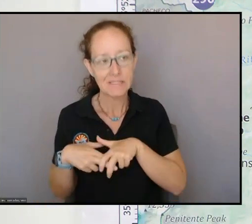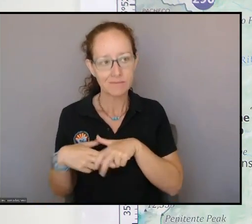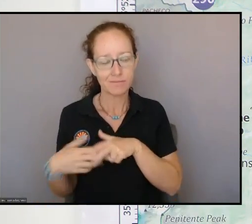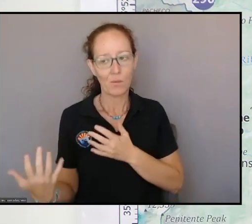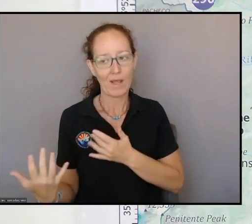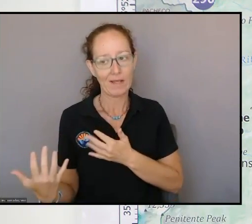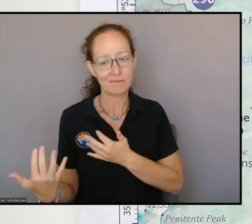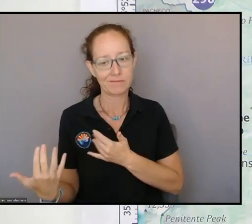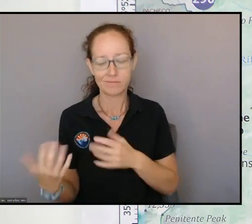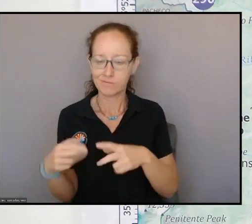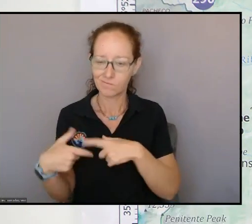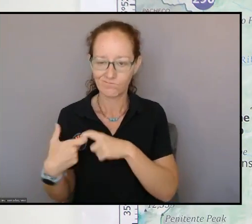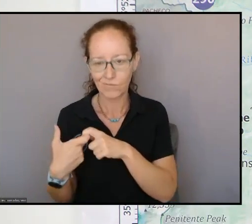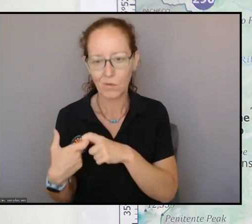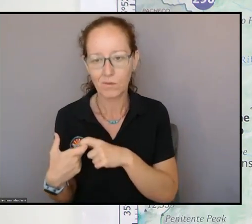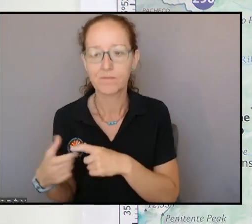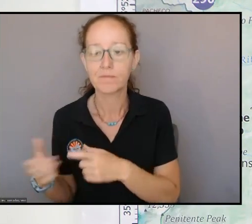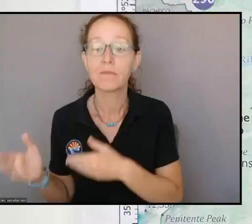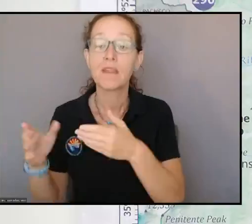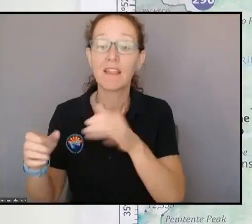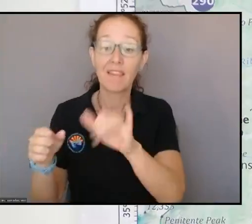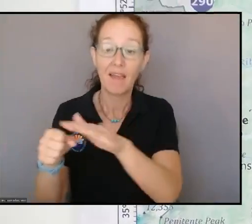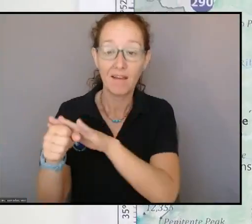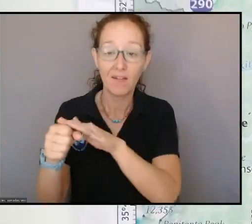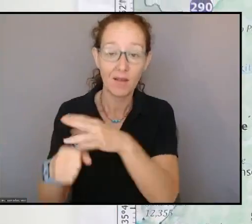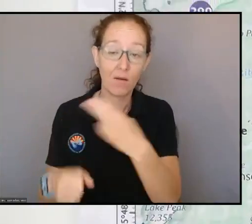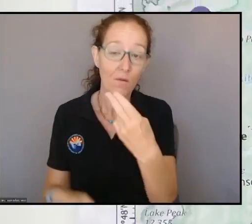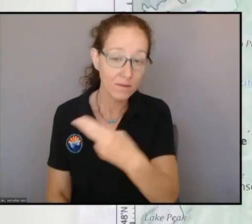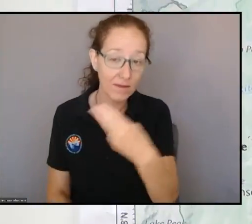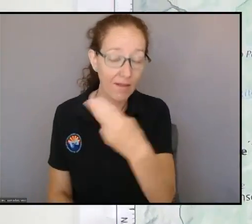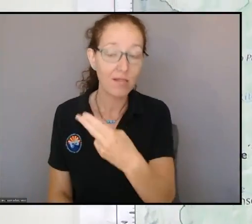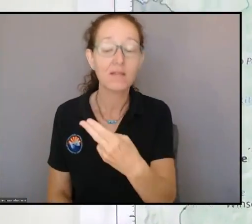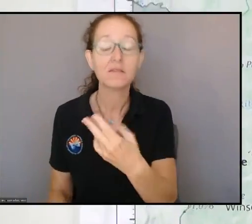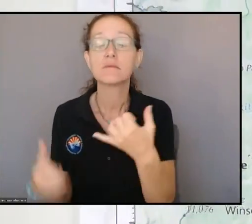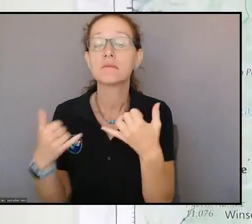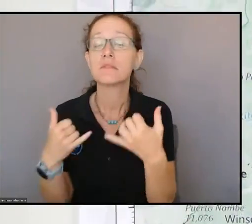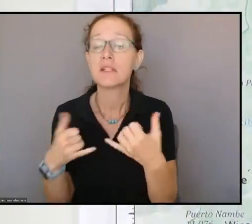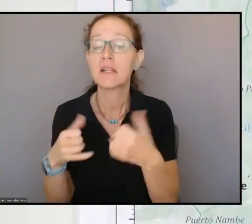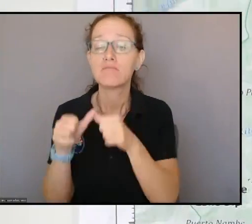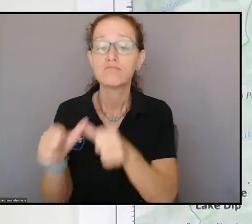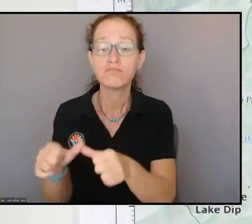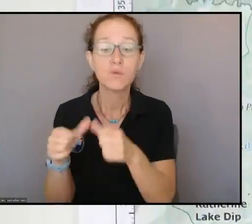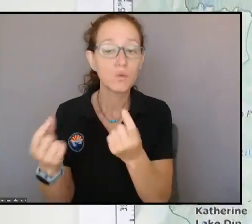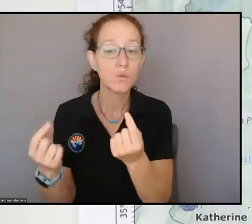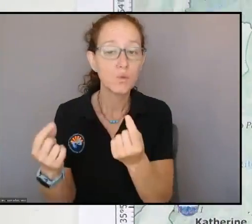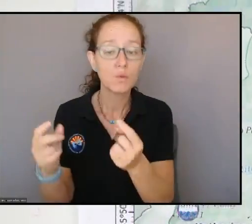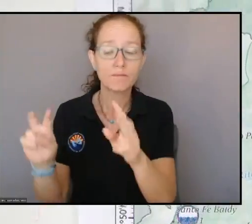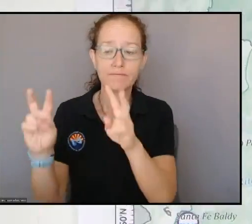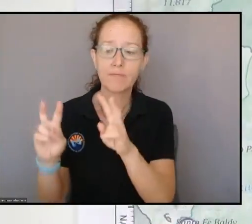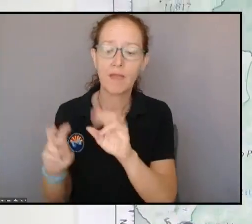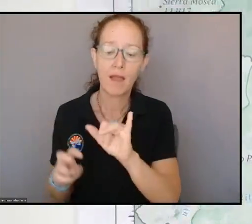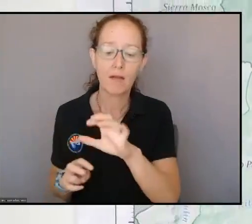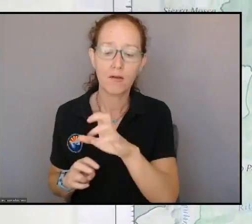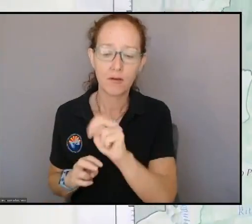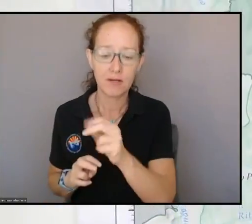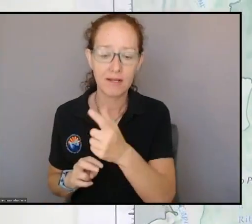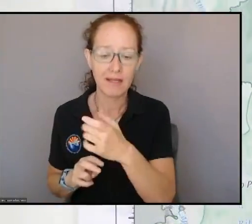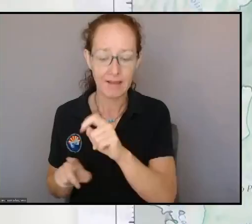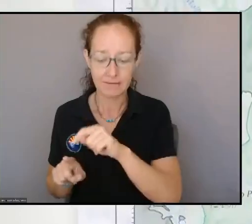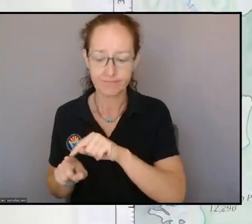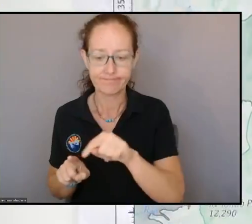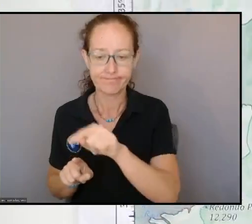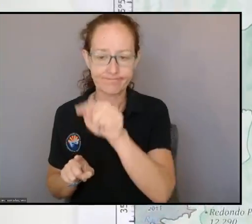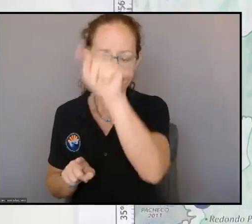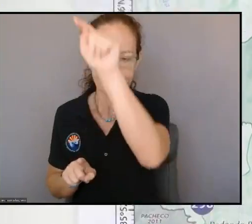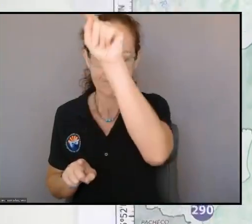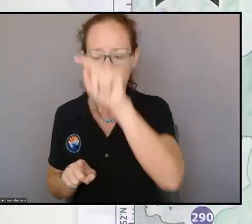is to continue assessing above the iron gate area the hand lines and some pieces of dozer line